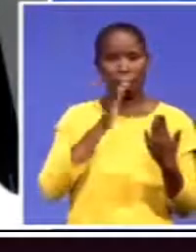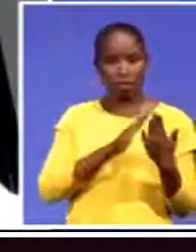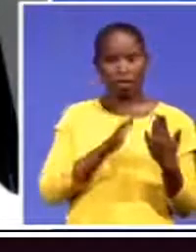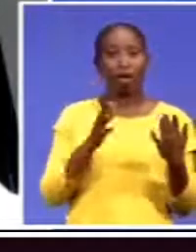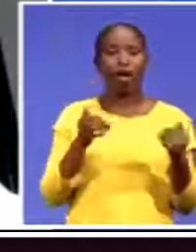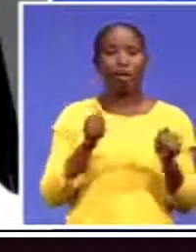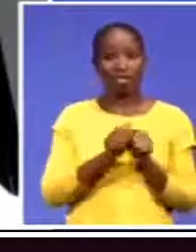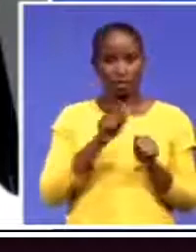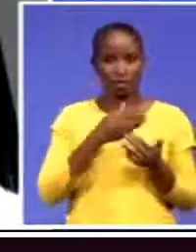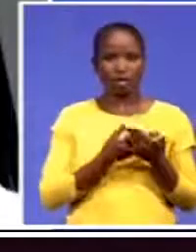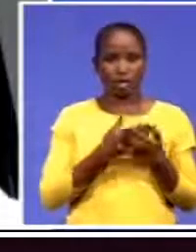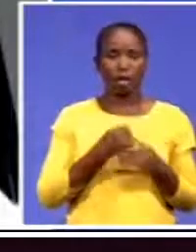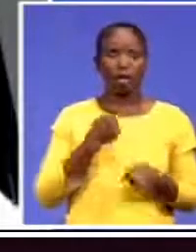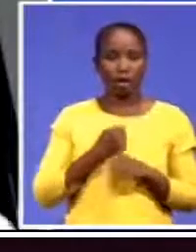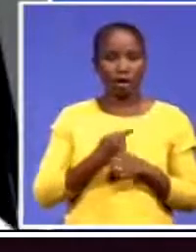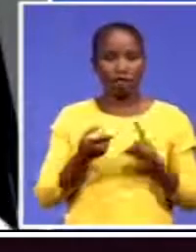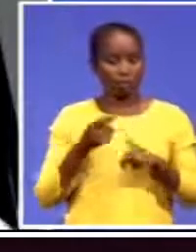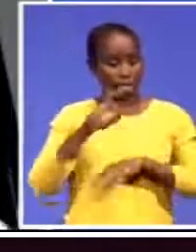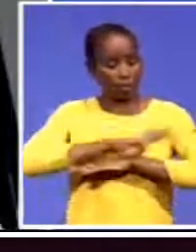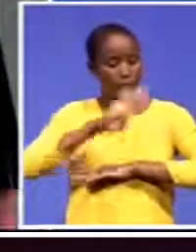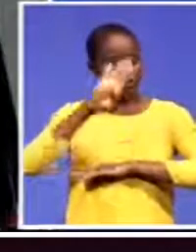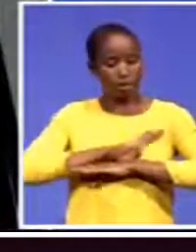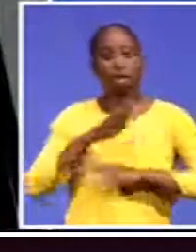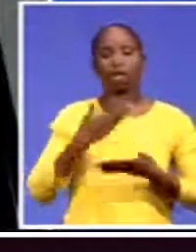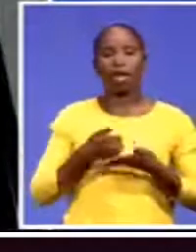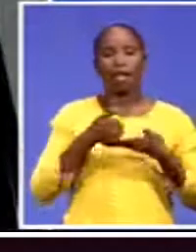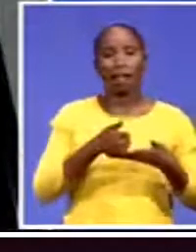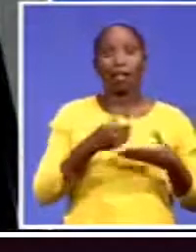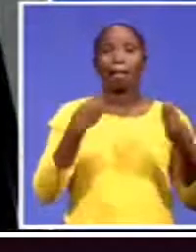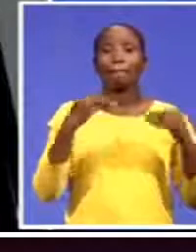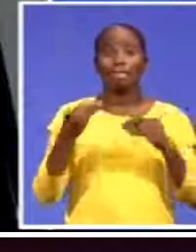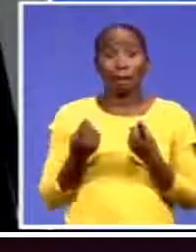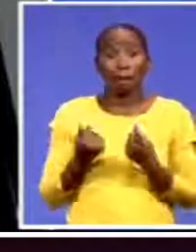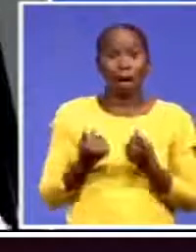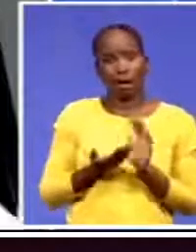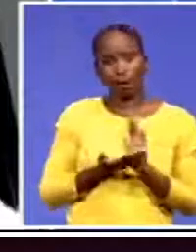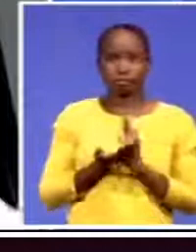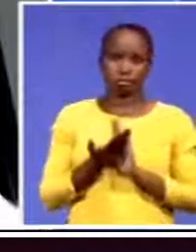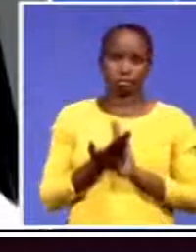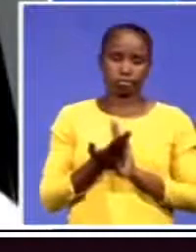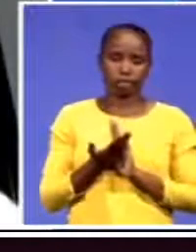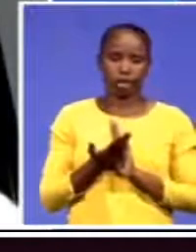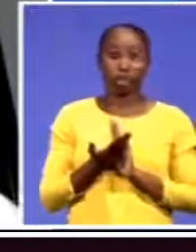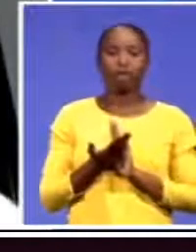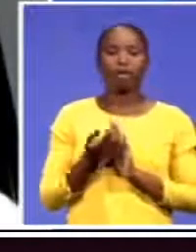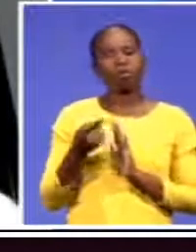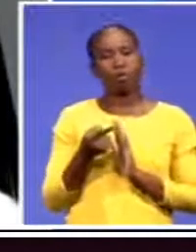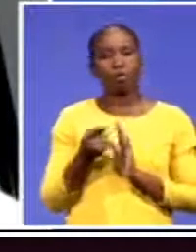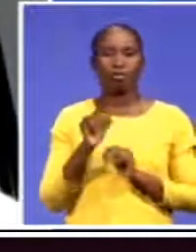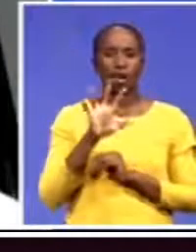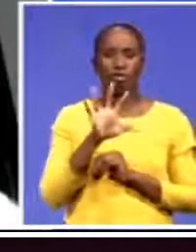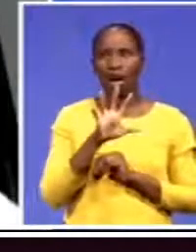enhance businesses' revenue by about, on the continent, just businesses' revenue alone, by about $500 billion a year, which is